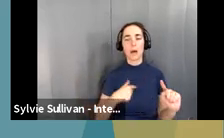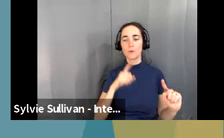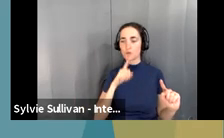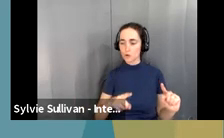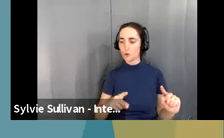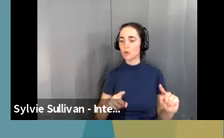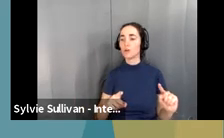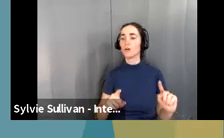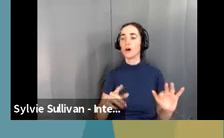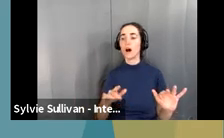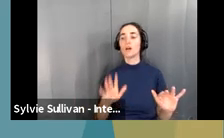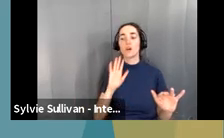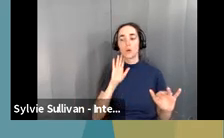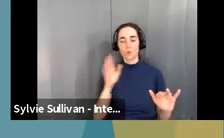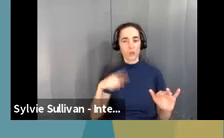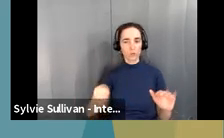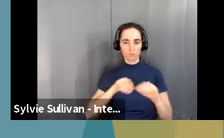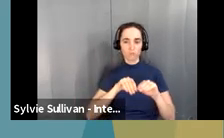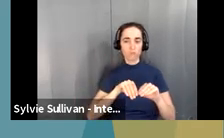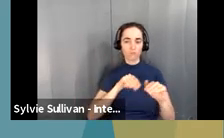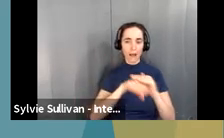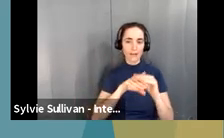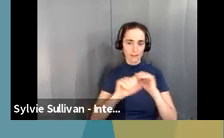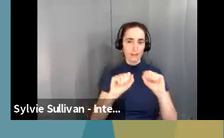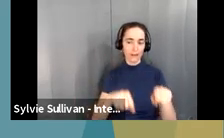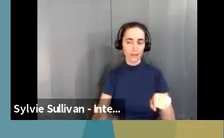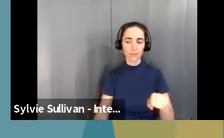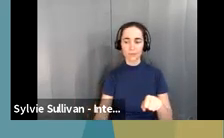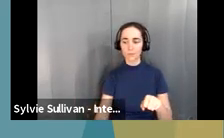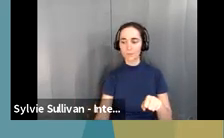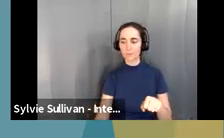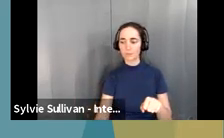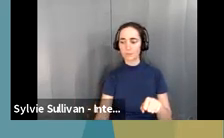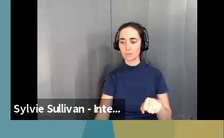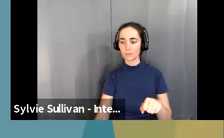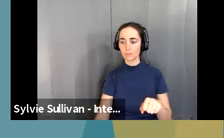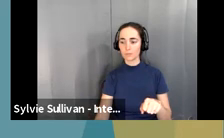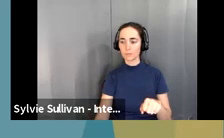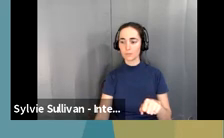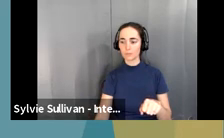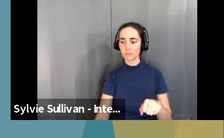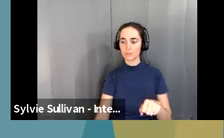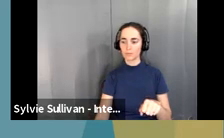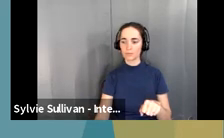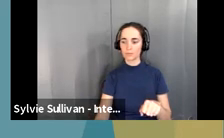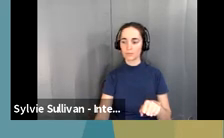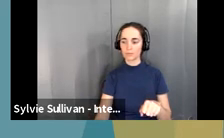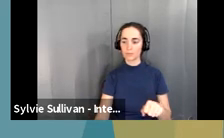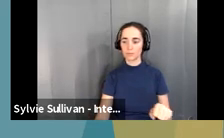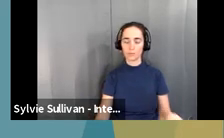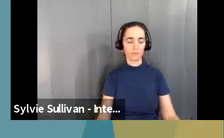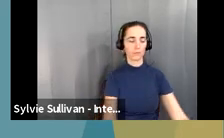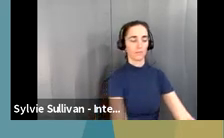for you to access these. Now what we do at OAAS is provide programmatic leadership and oversight for older adults